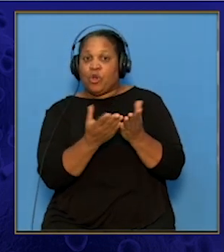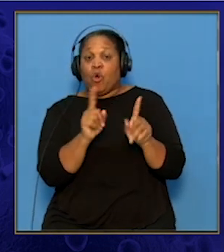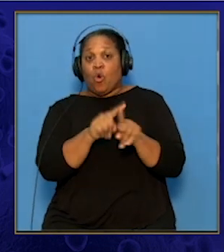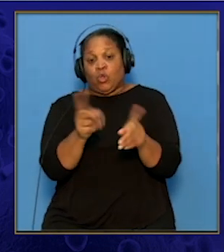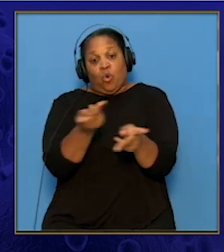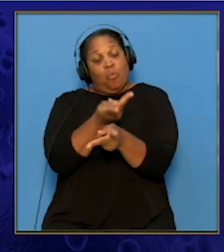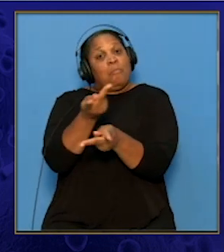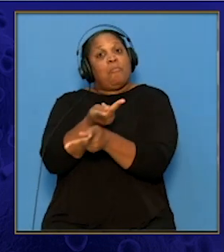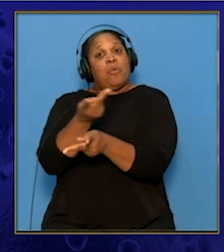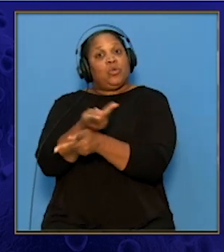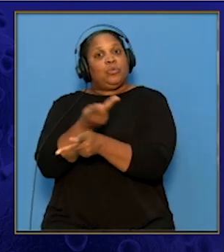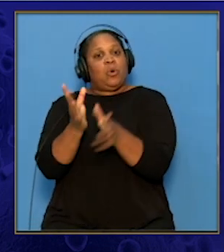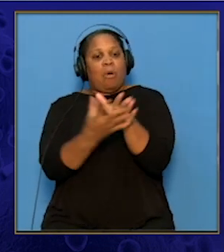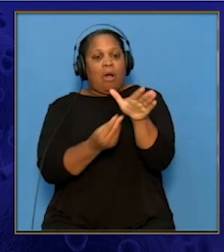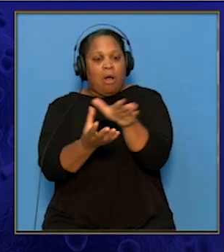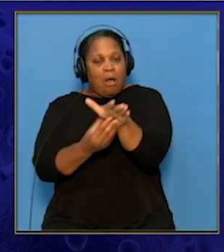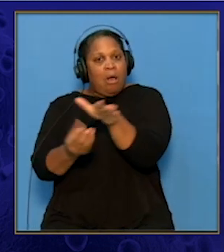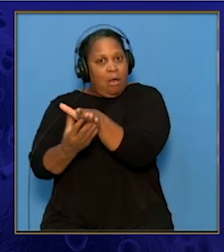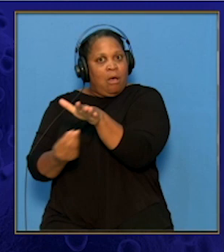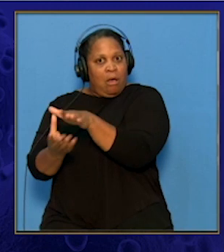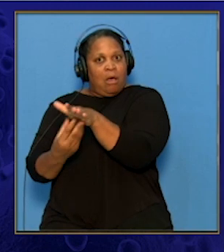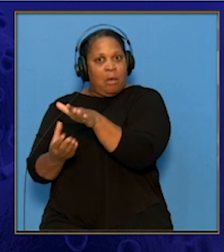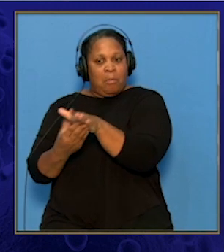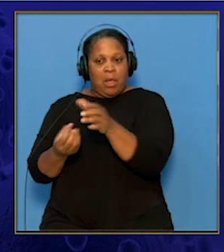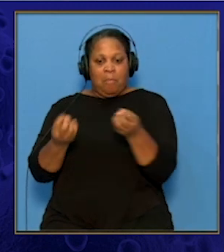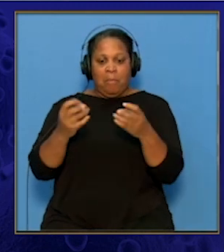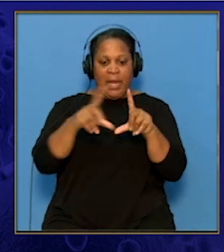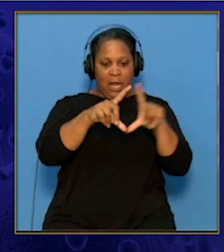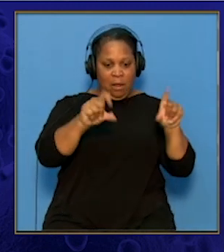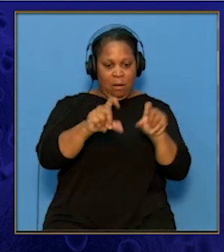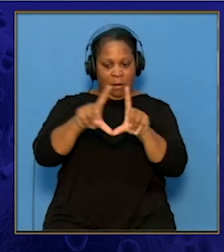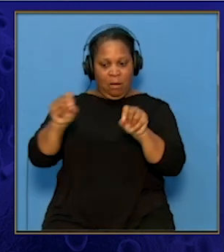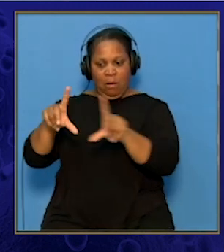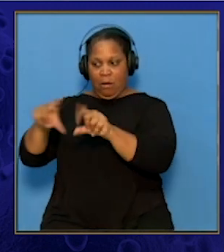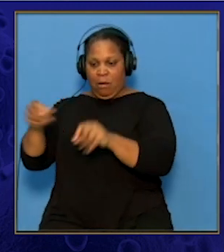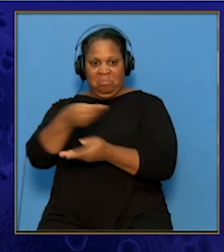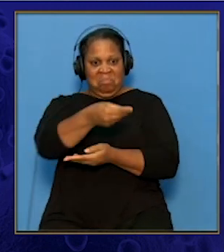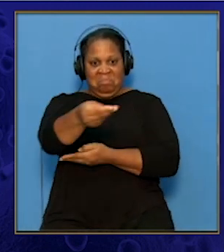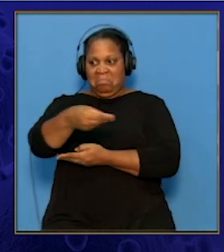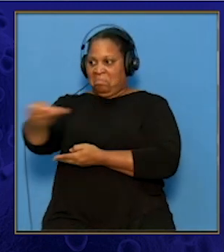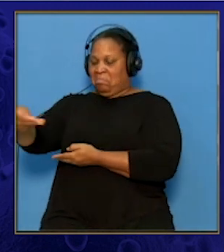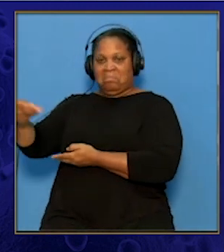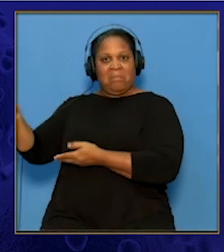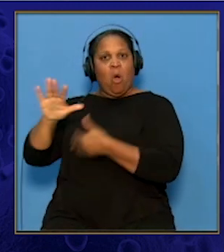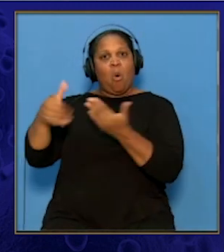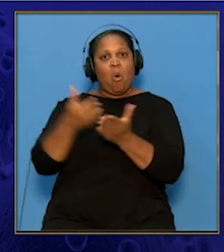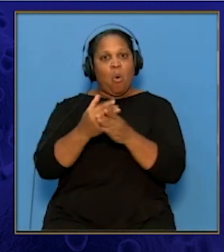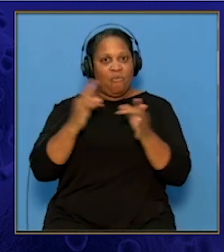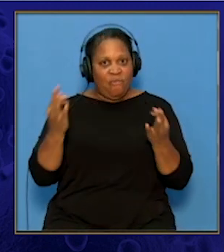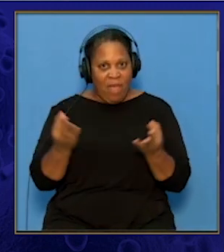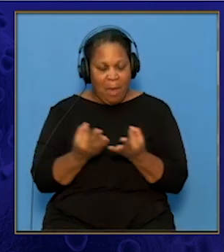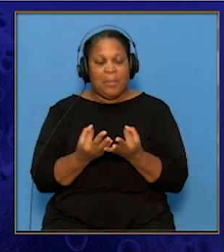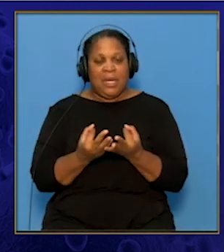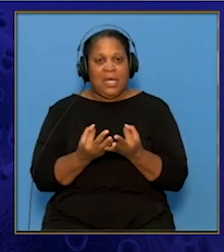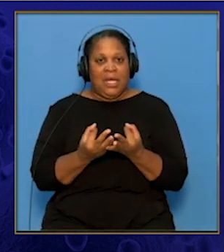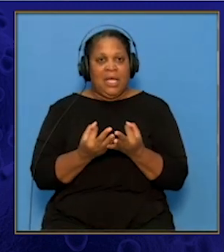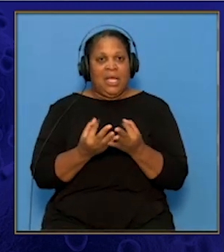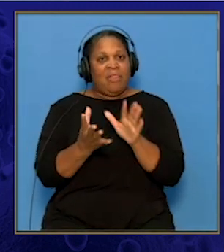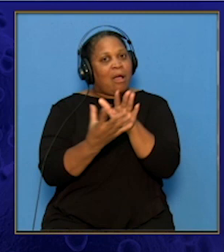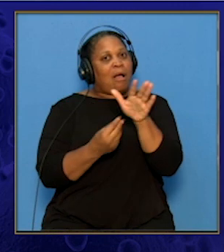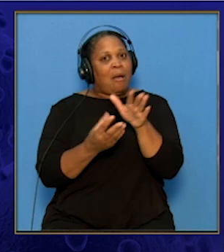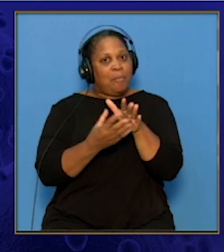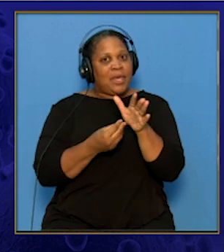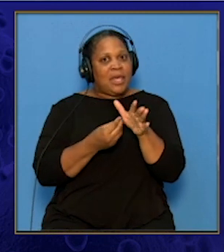copies of this recipe on many index cards and share with our whole family. The index card copy of the